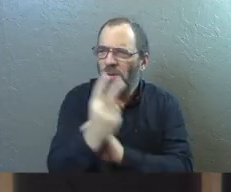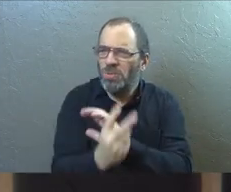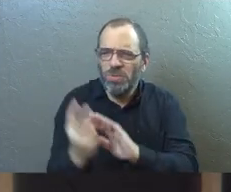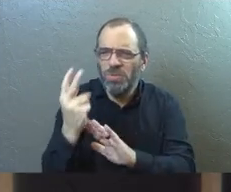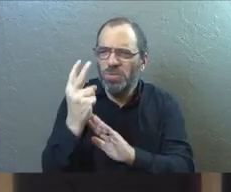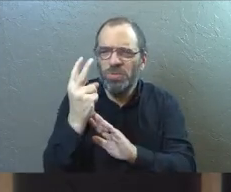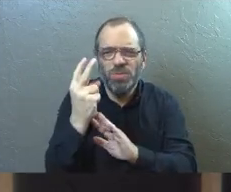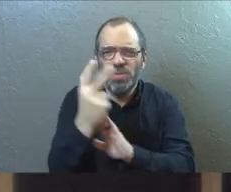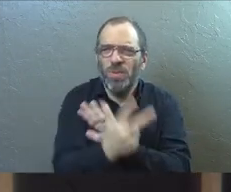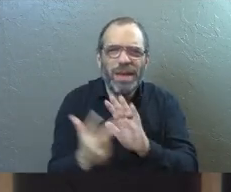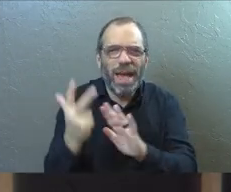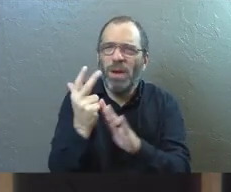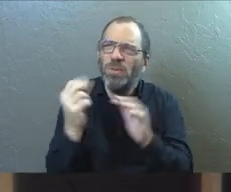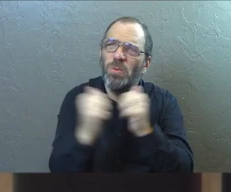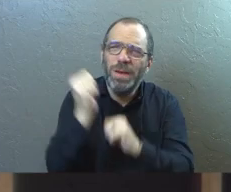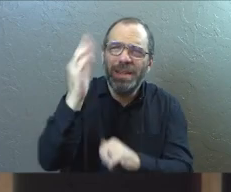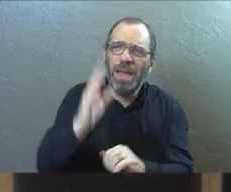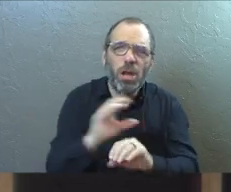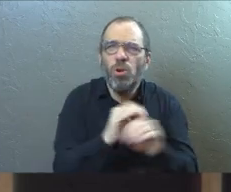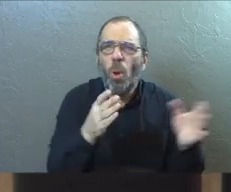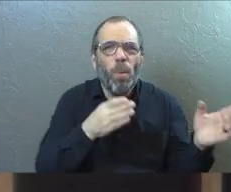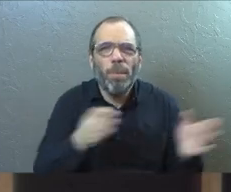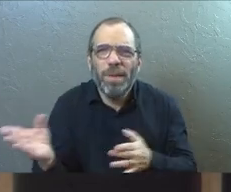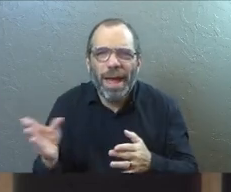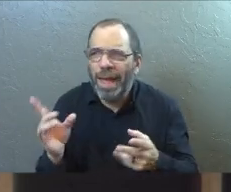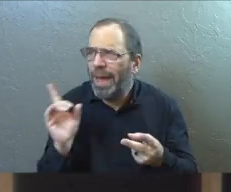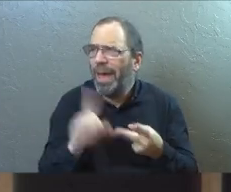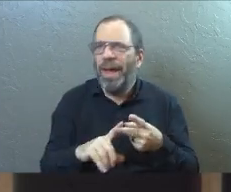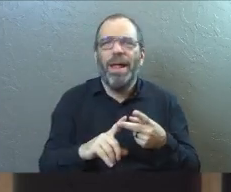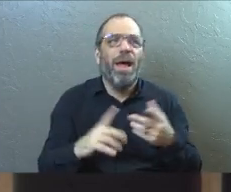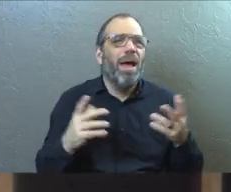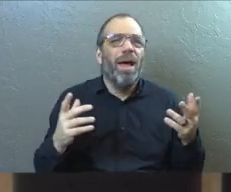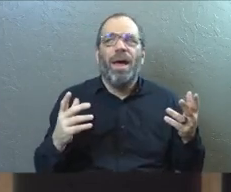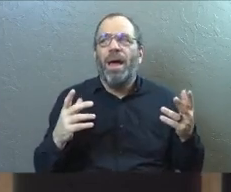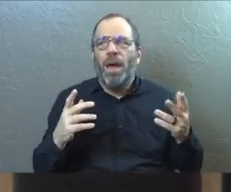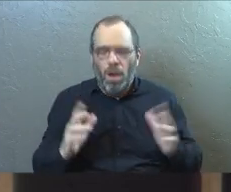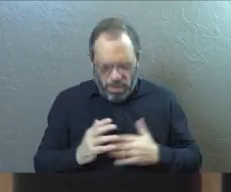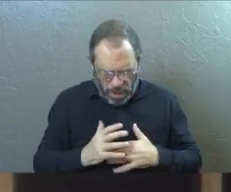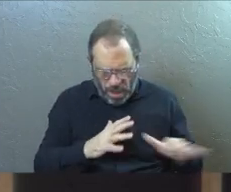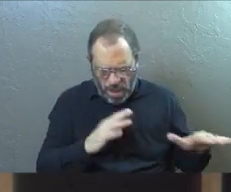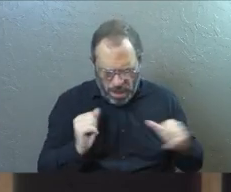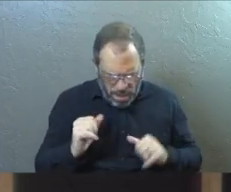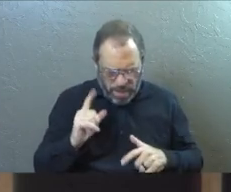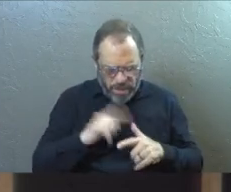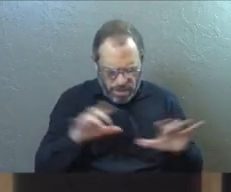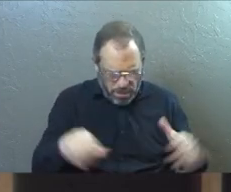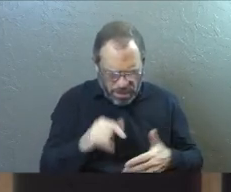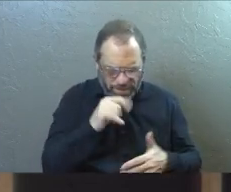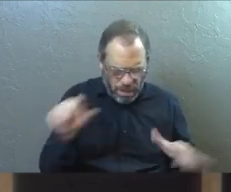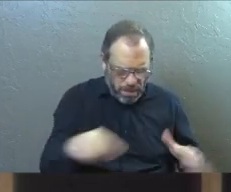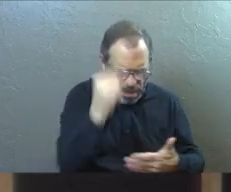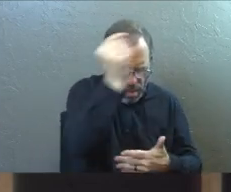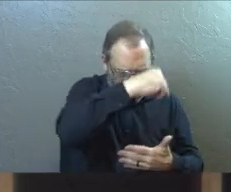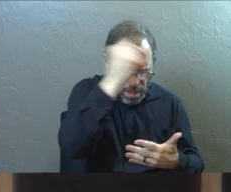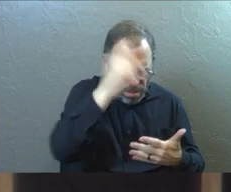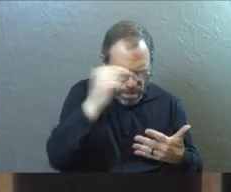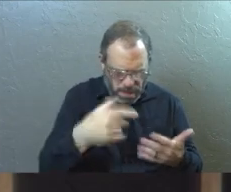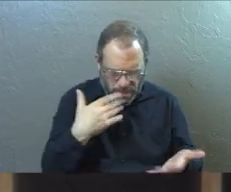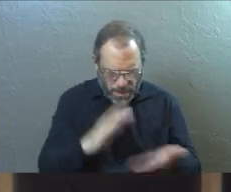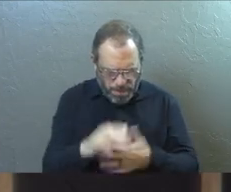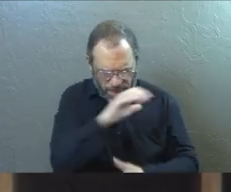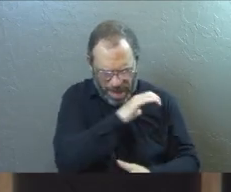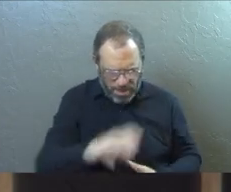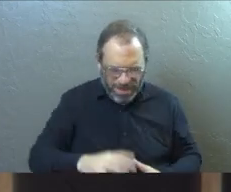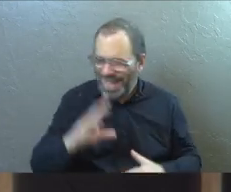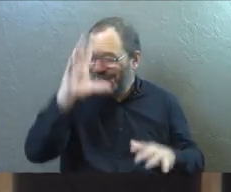hours with God. And don't have an agenda. And don't give yourself like, if I leave here and I haven't done X, Y, and Z, I'm a bad Christian.